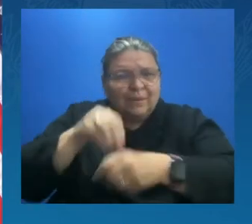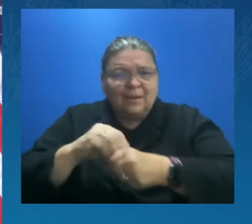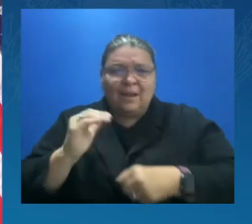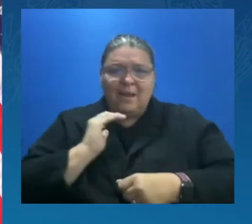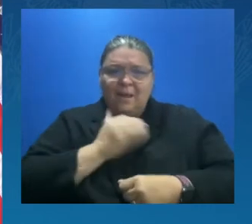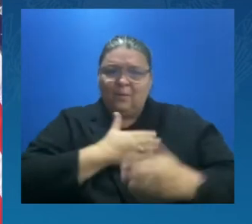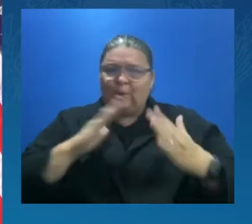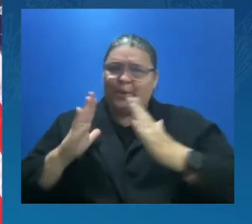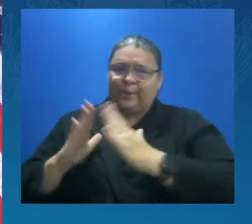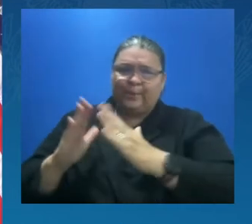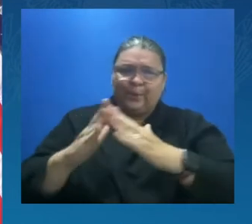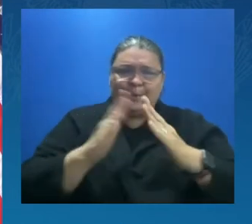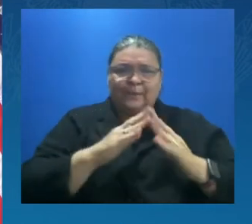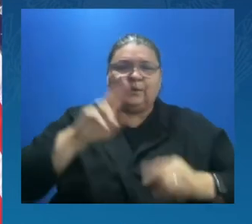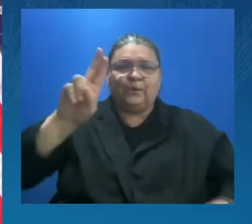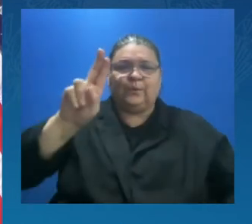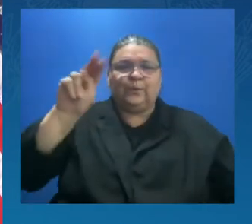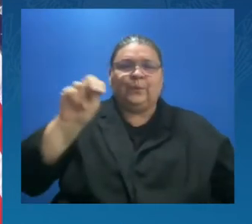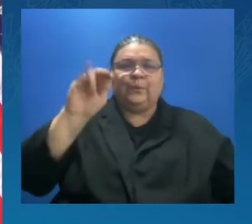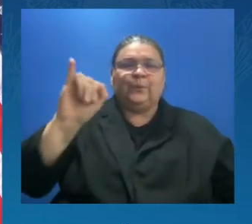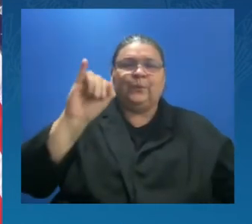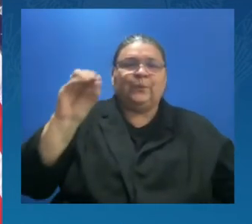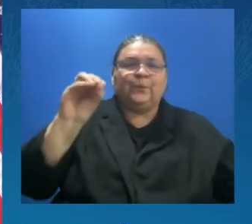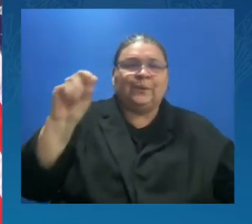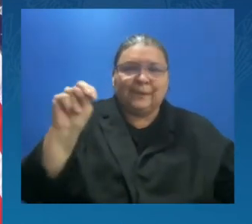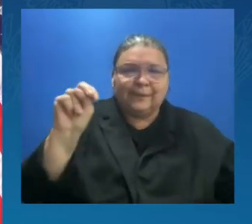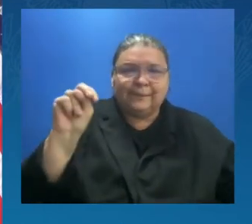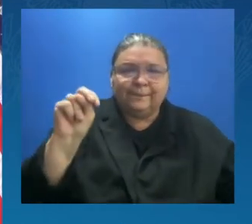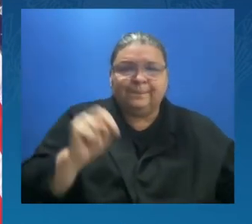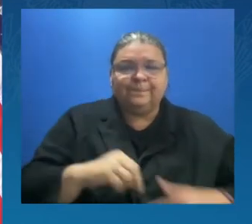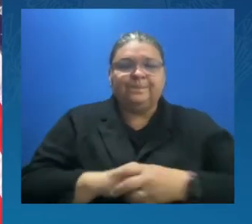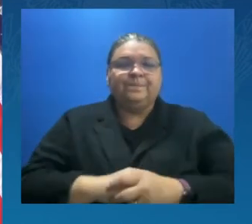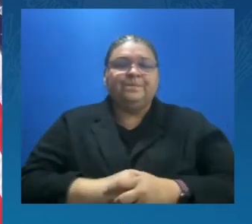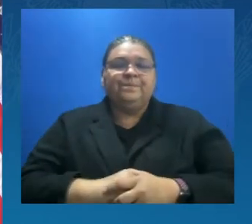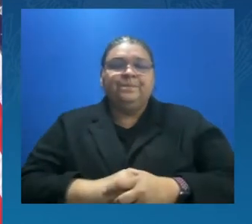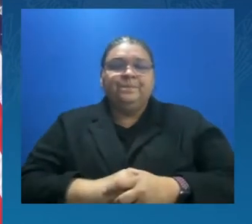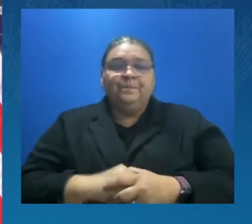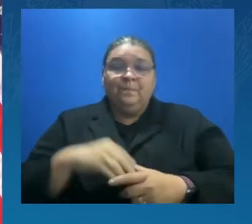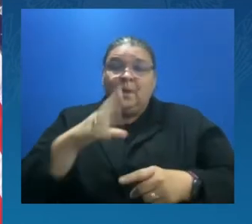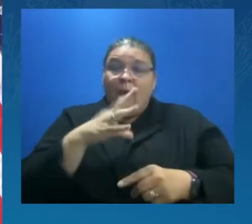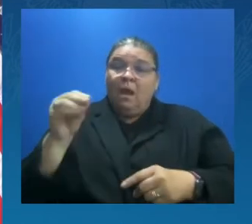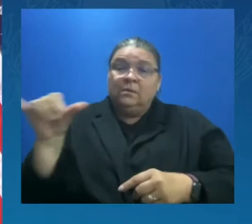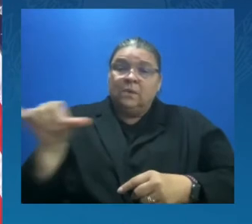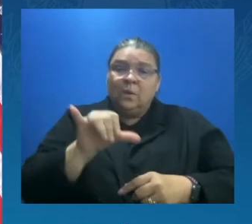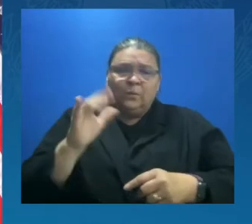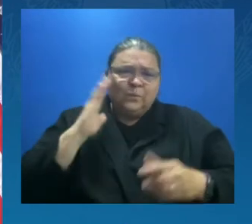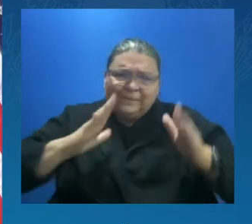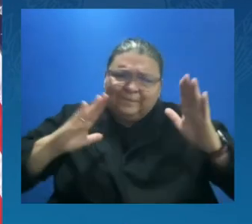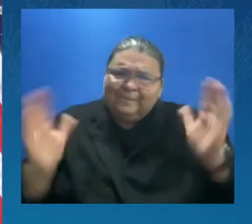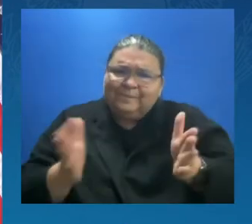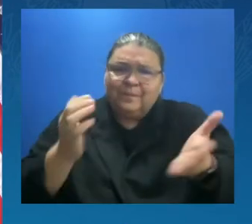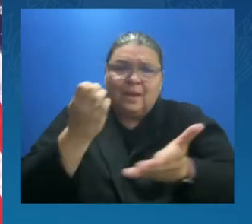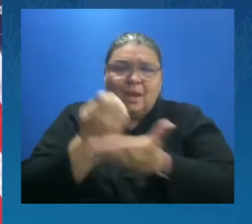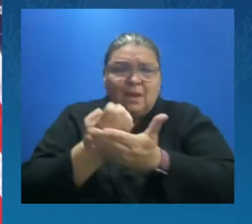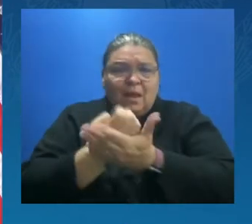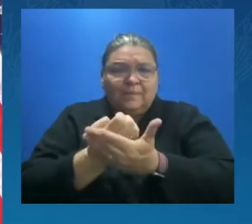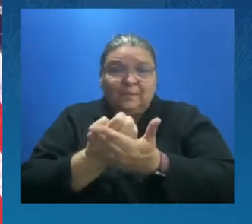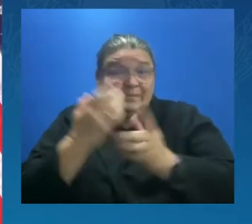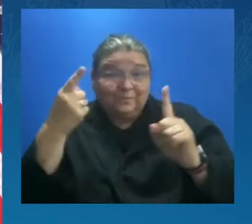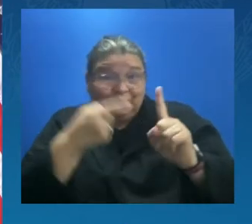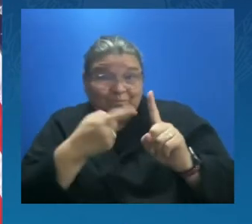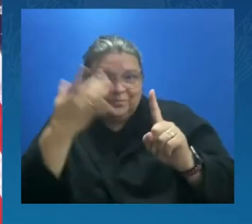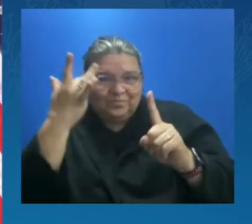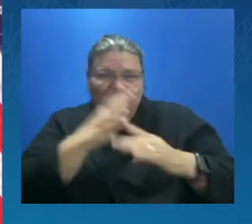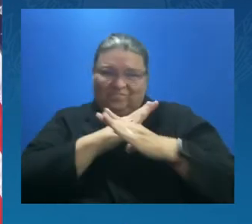And these projects will also strengthen our economy by preventing billions of dollars of damage from extreme weather.